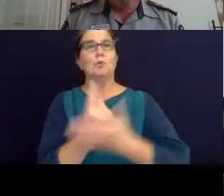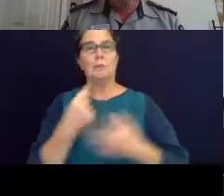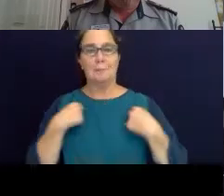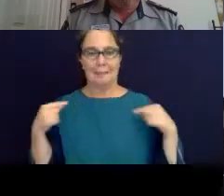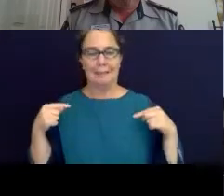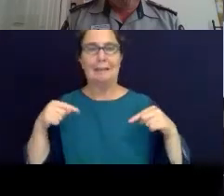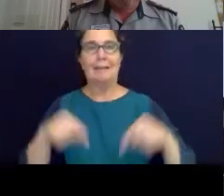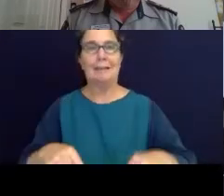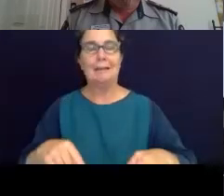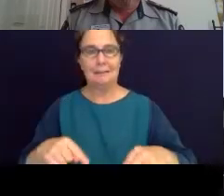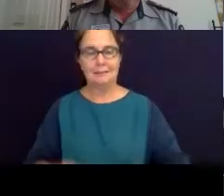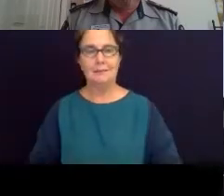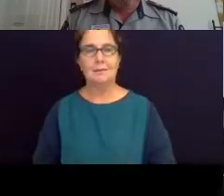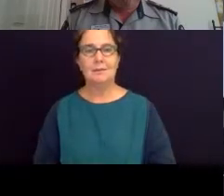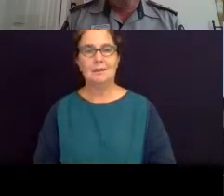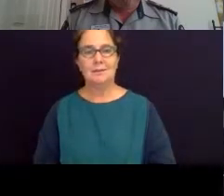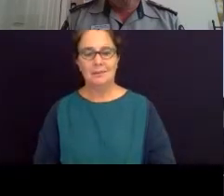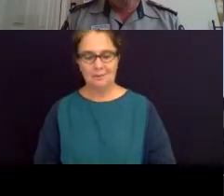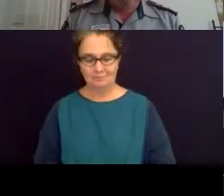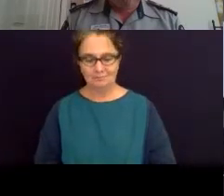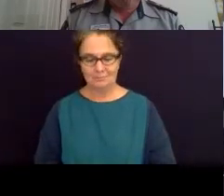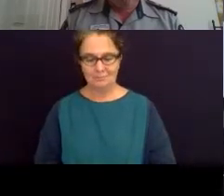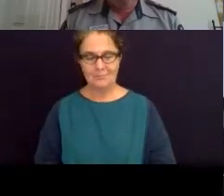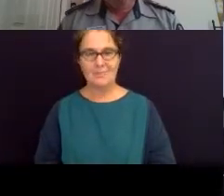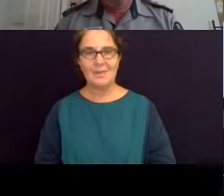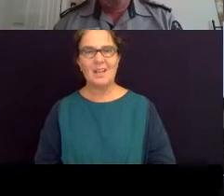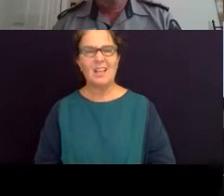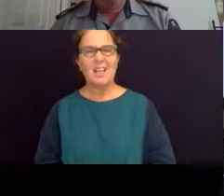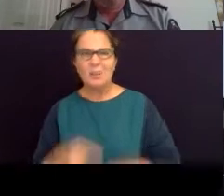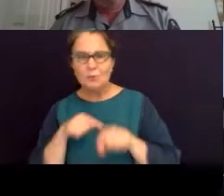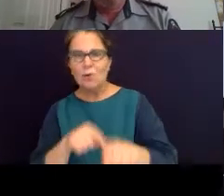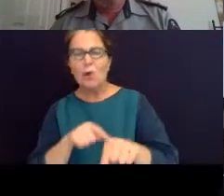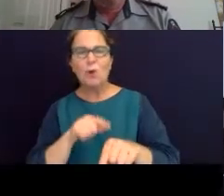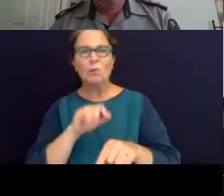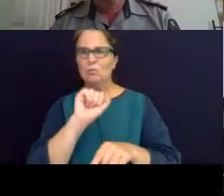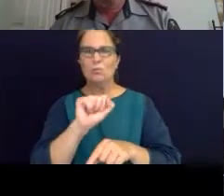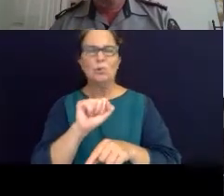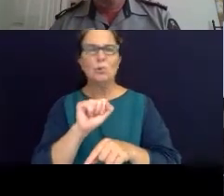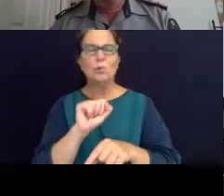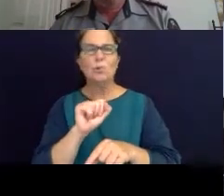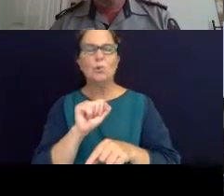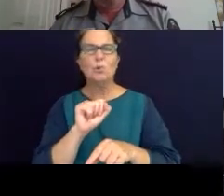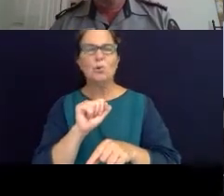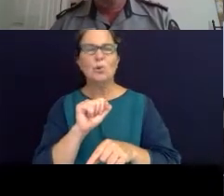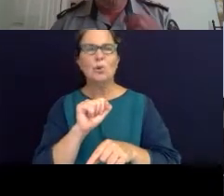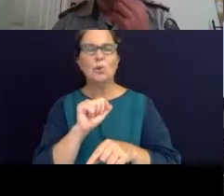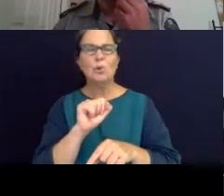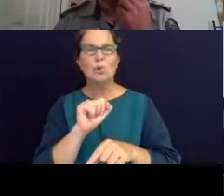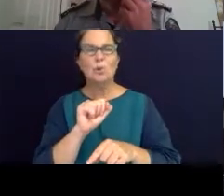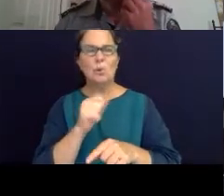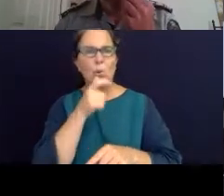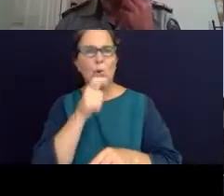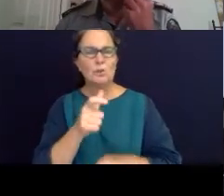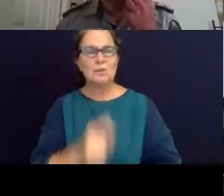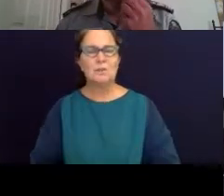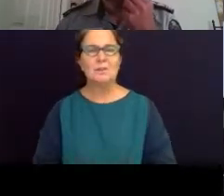Dave, and yourself and so forth. So in terms, that's a broad question